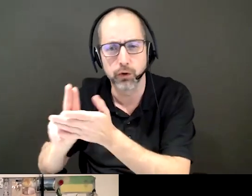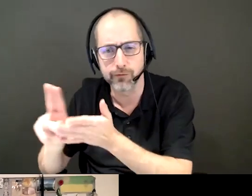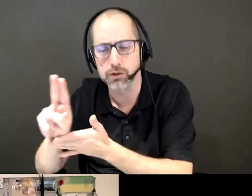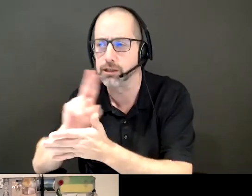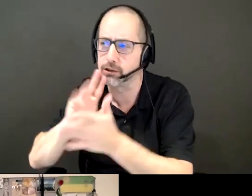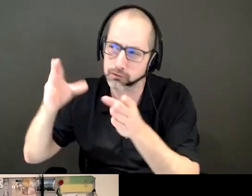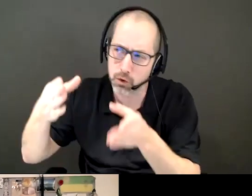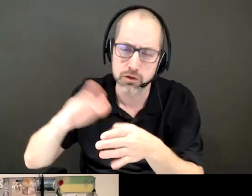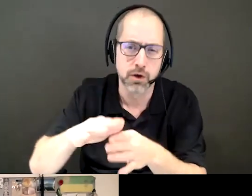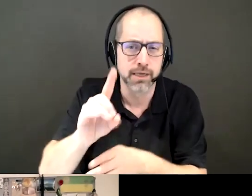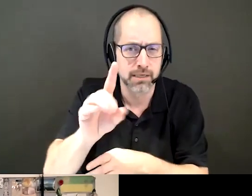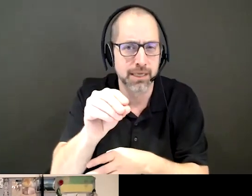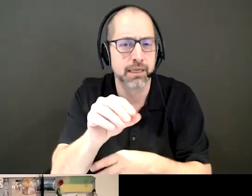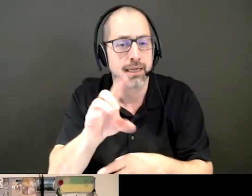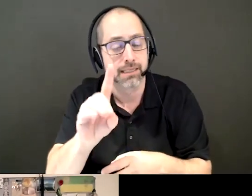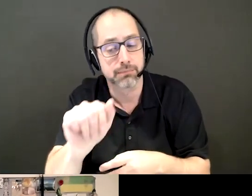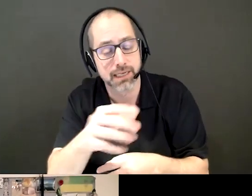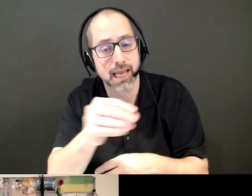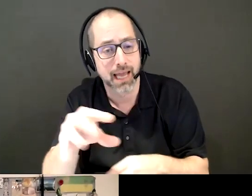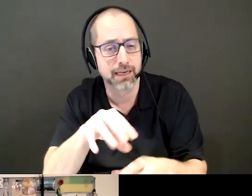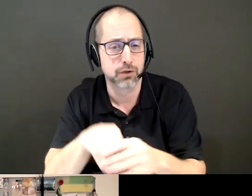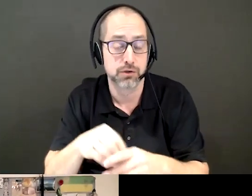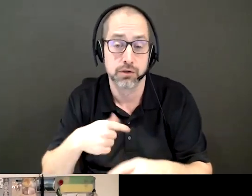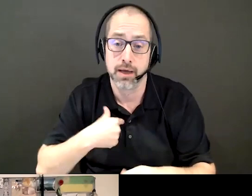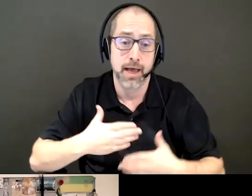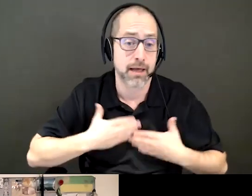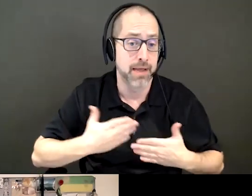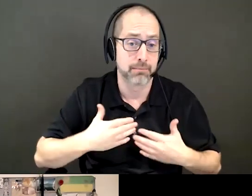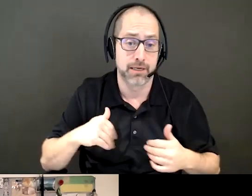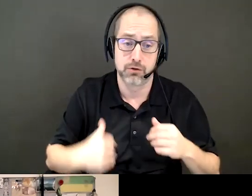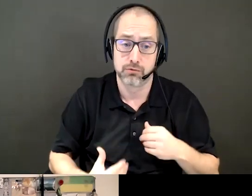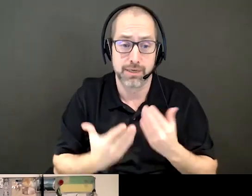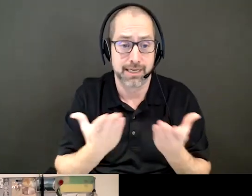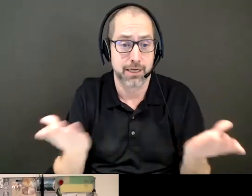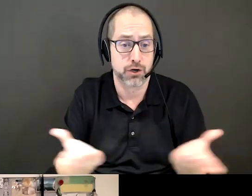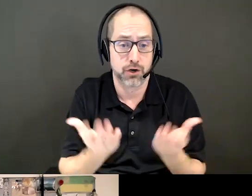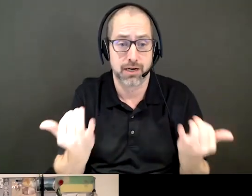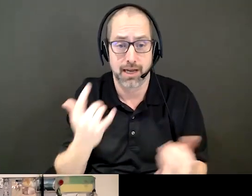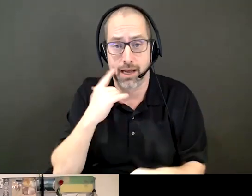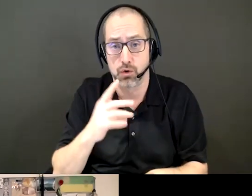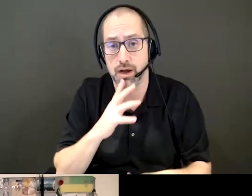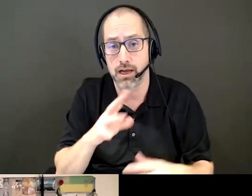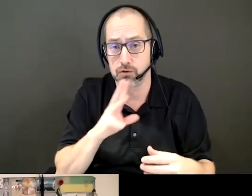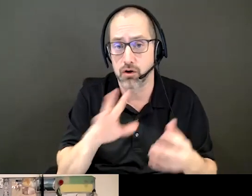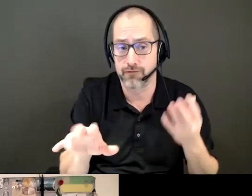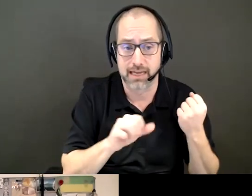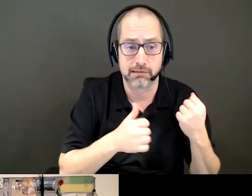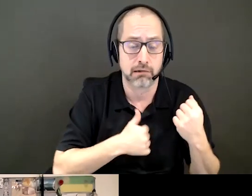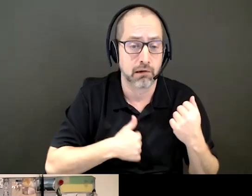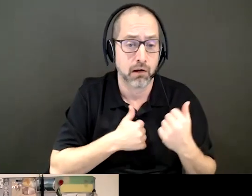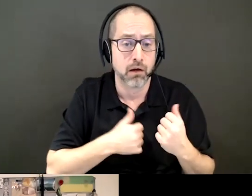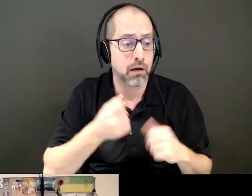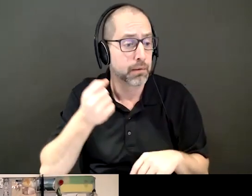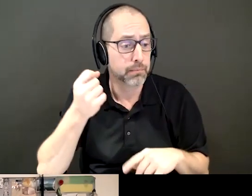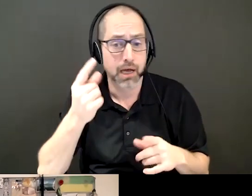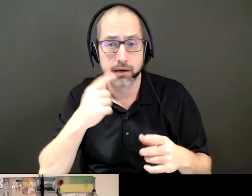and inclusion. So I'm very pleased to be able to be here today, even though I'm a fast talker with all of